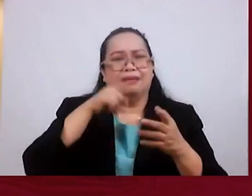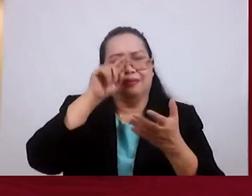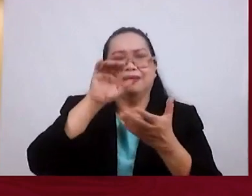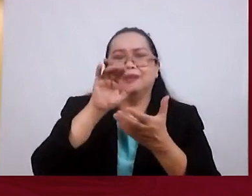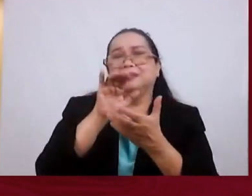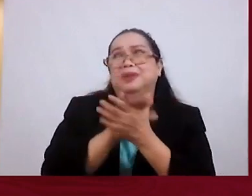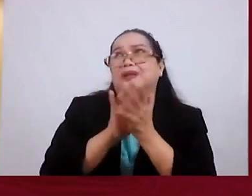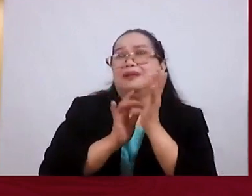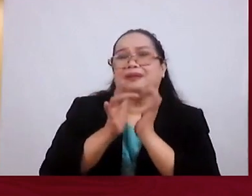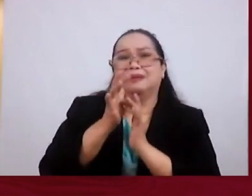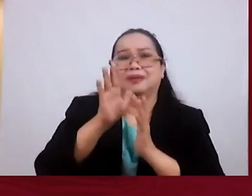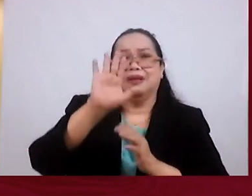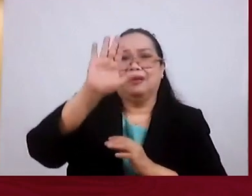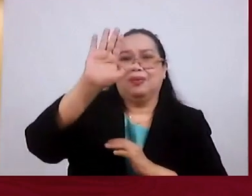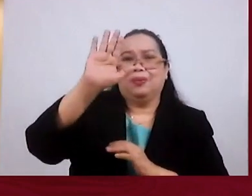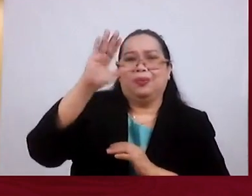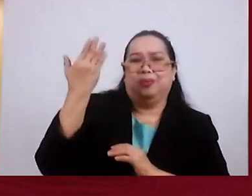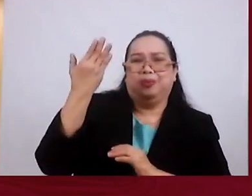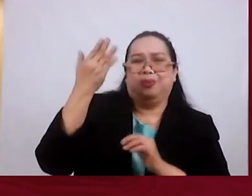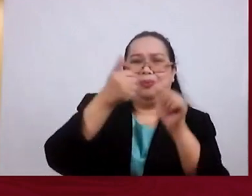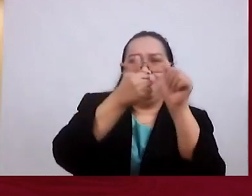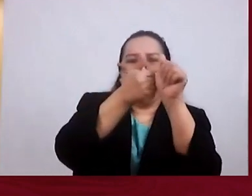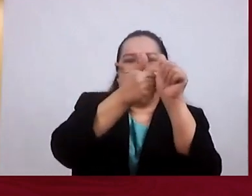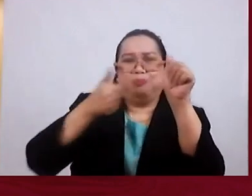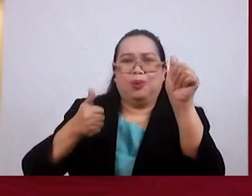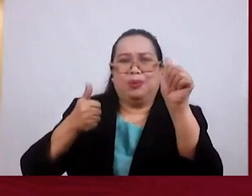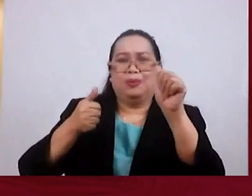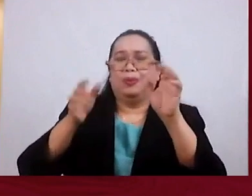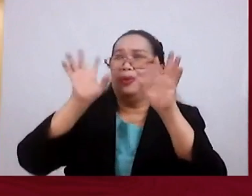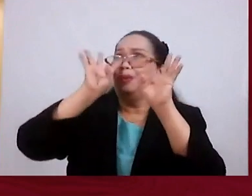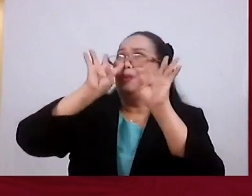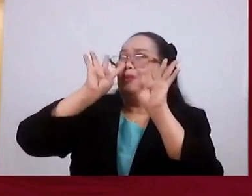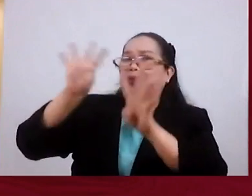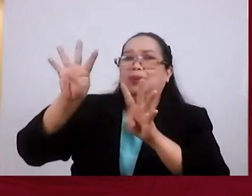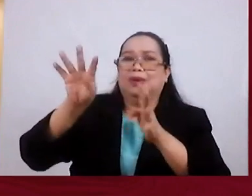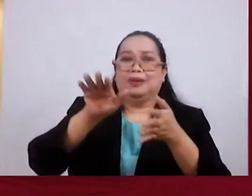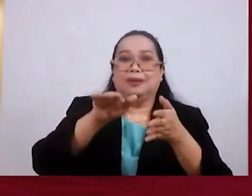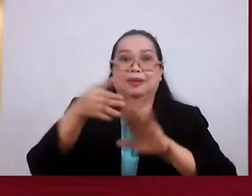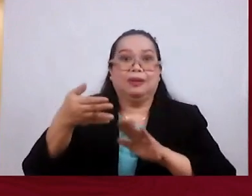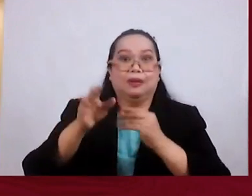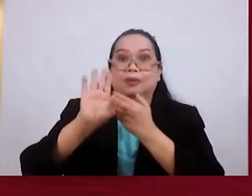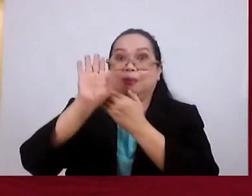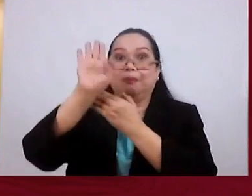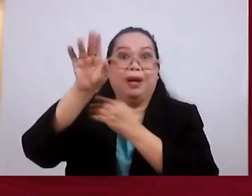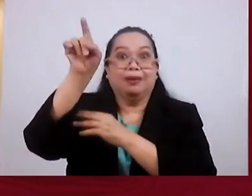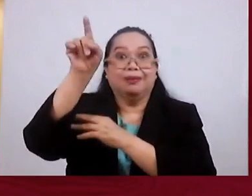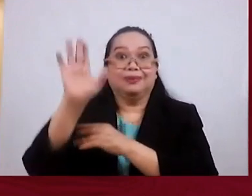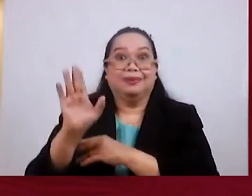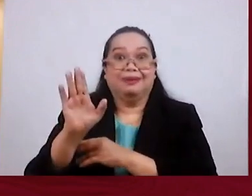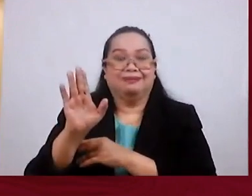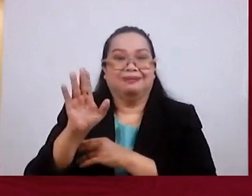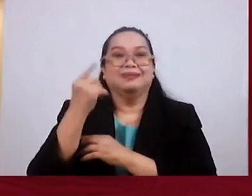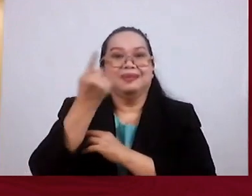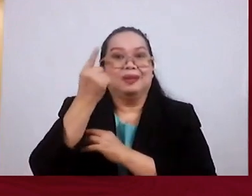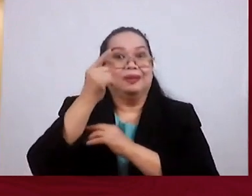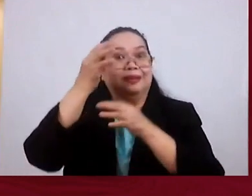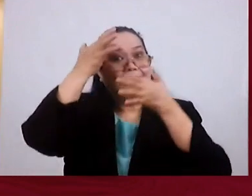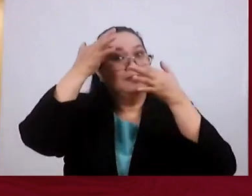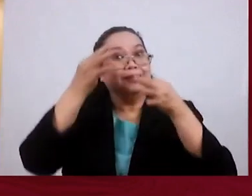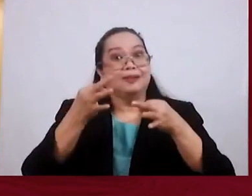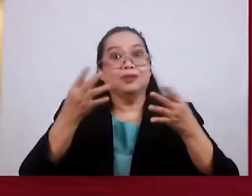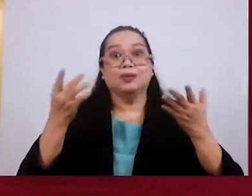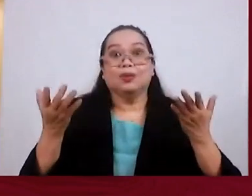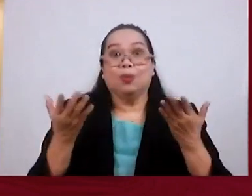Christ Now turns his back On Christ And dies Without ever Returning to Christ And the only Conclusion